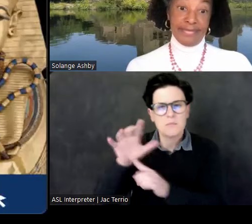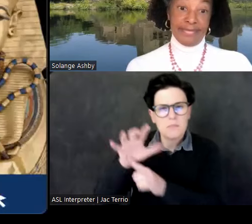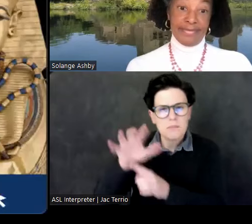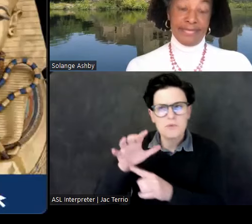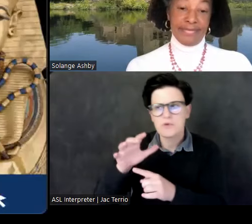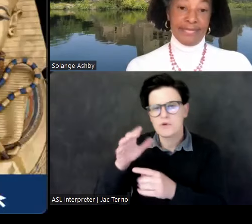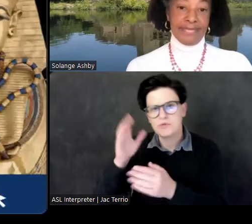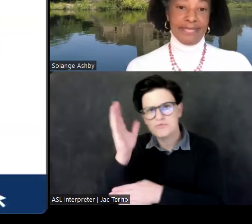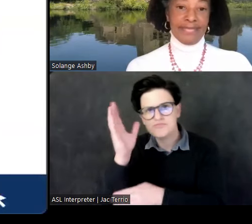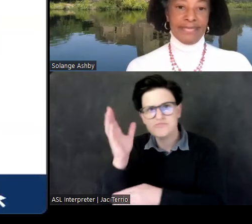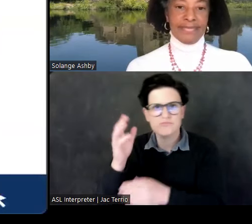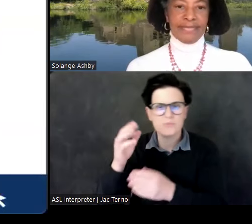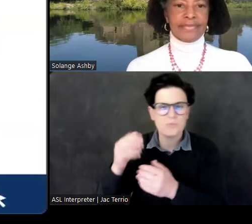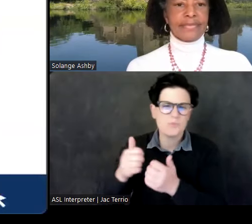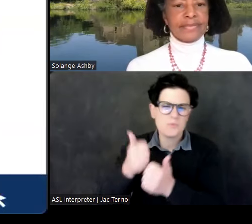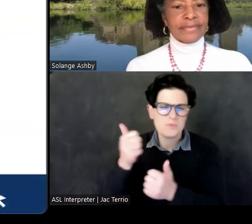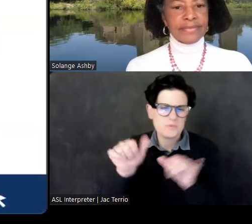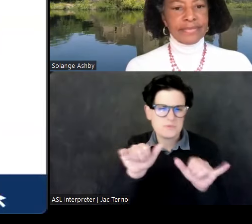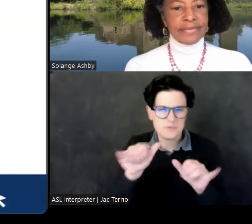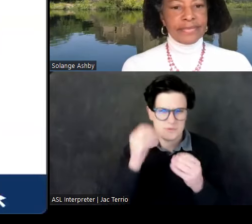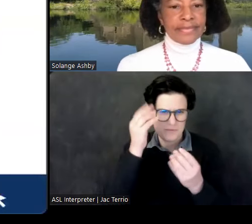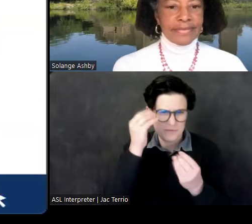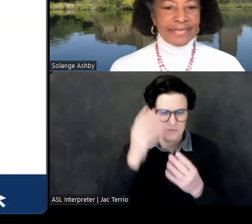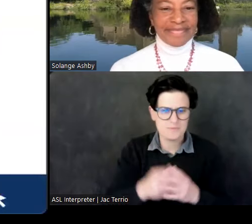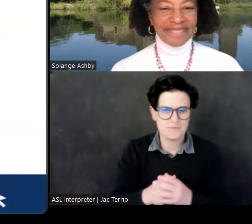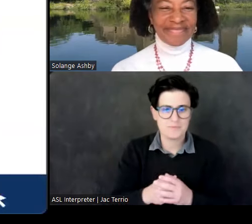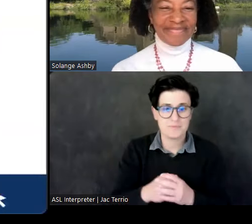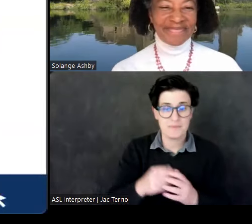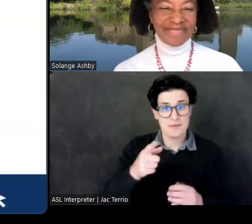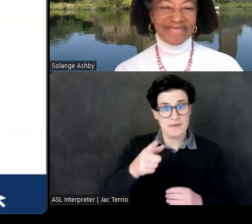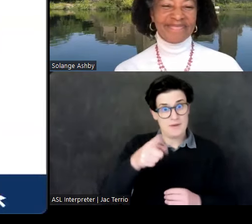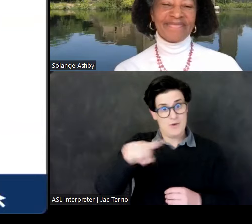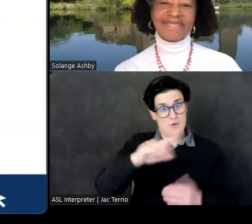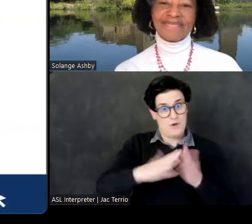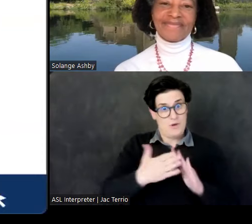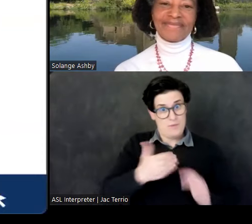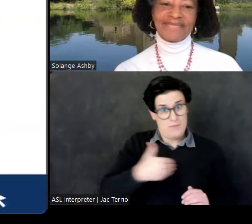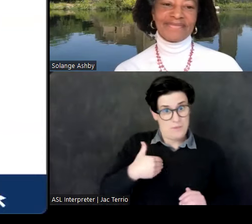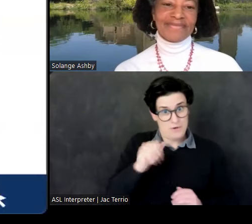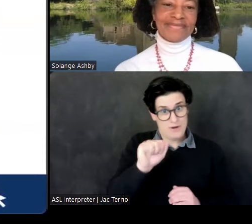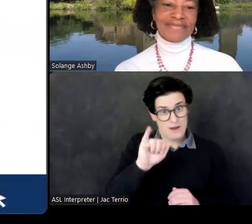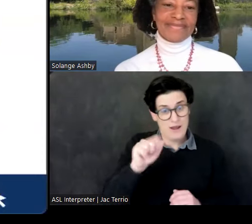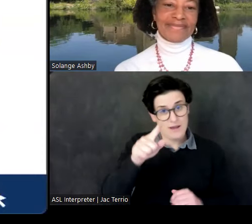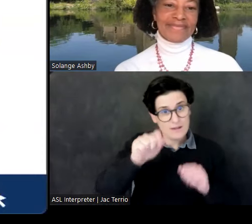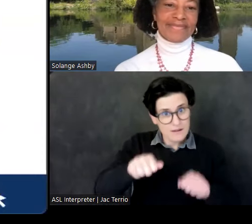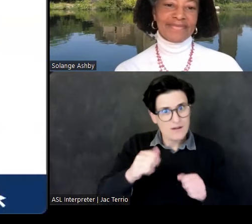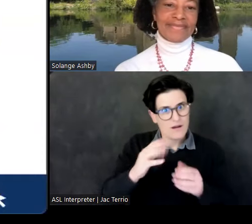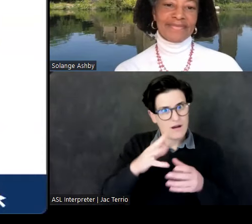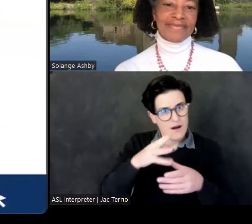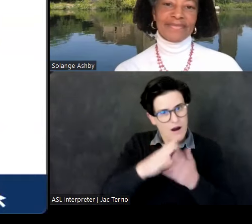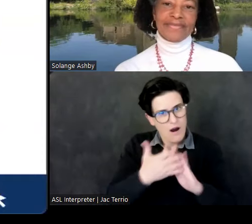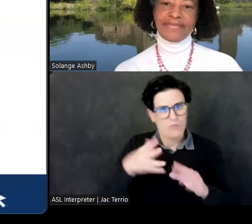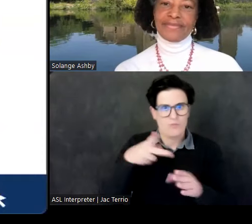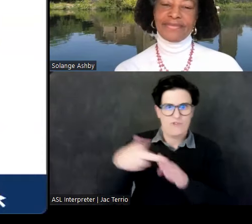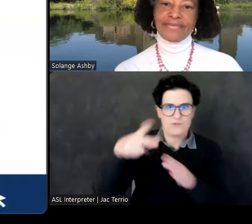same material. Members of the AIA can get professionally involved in excavations or